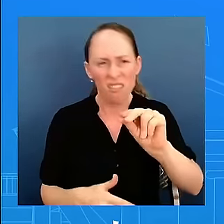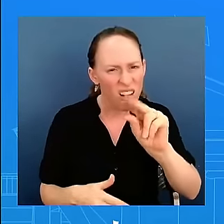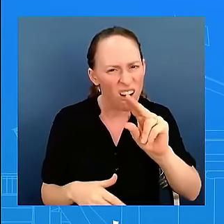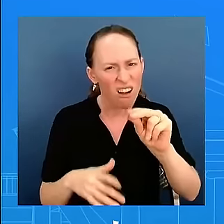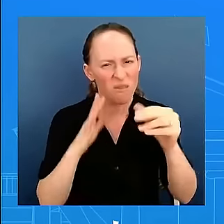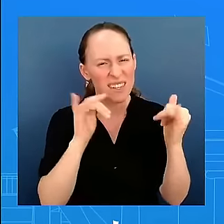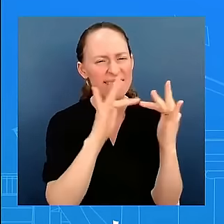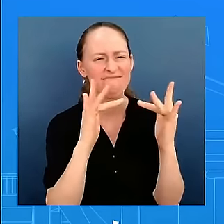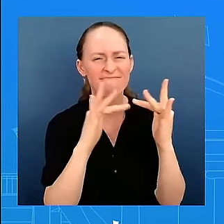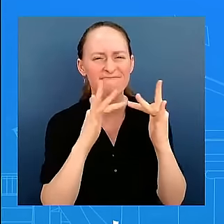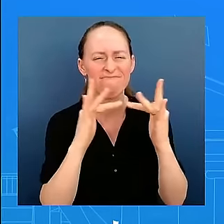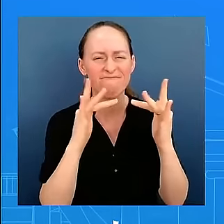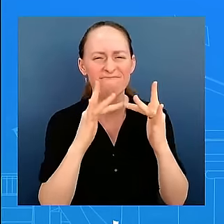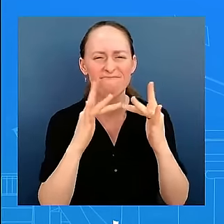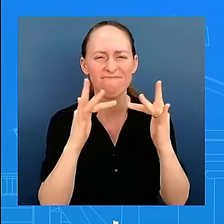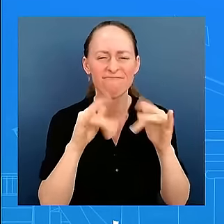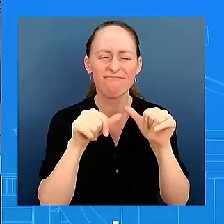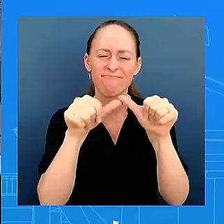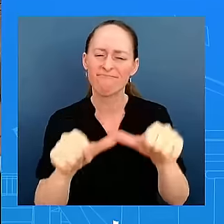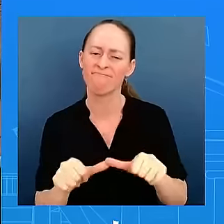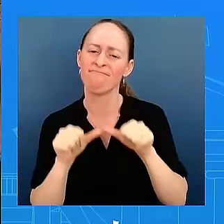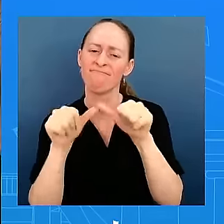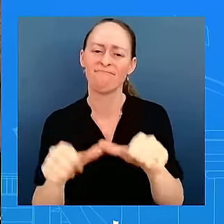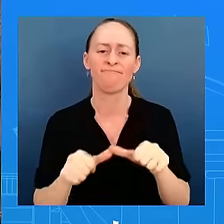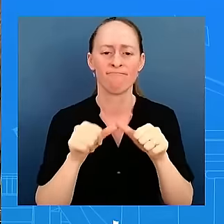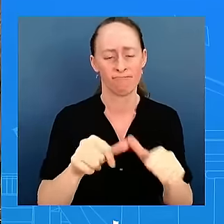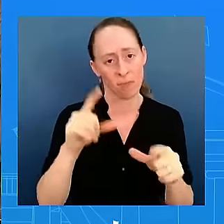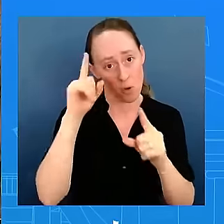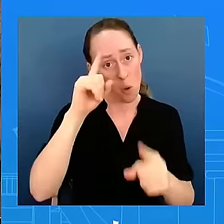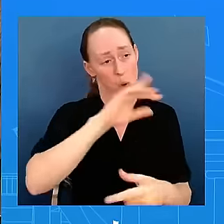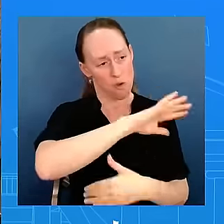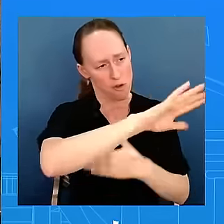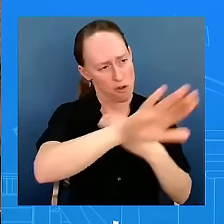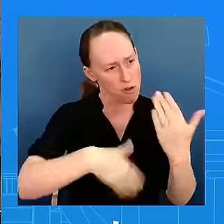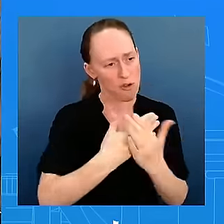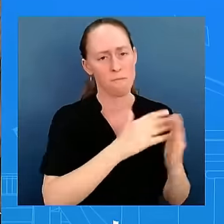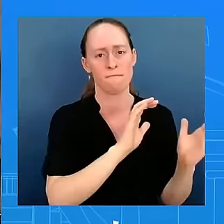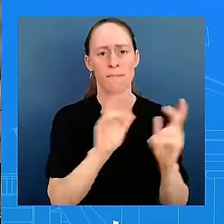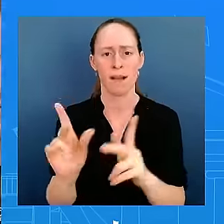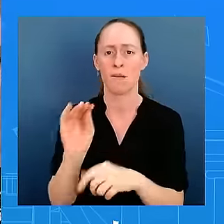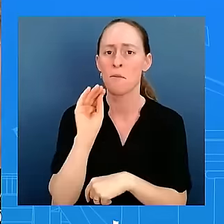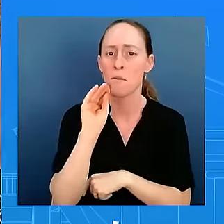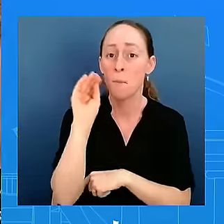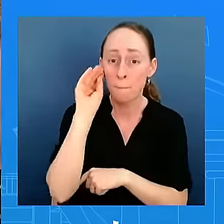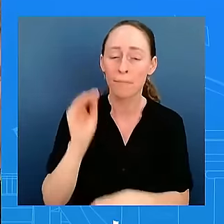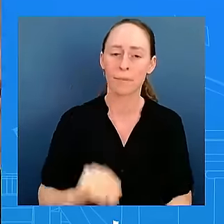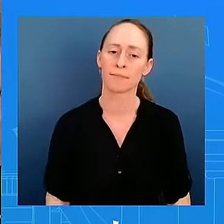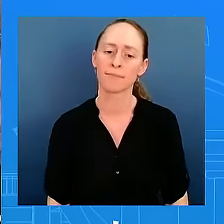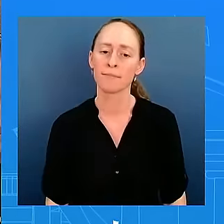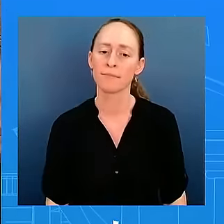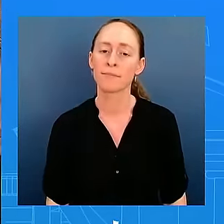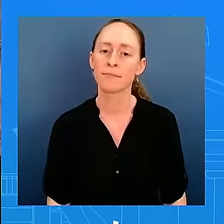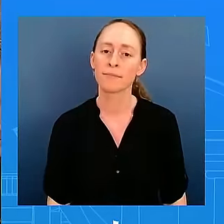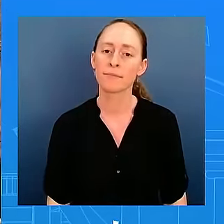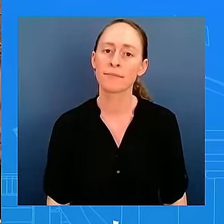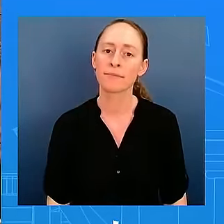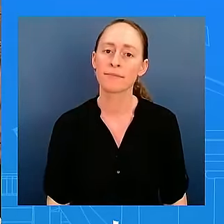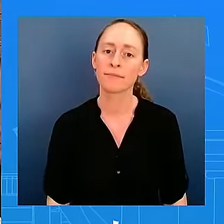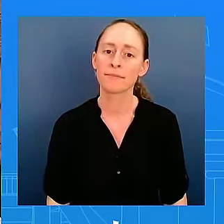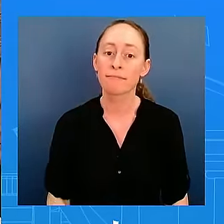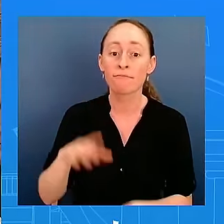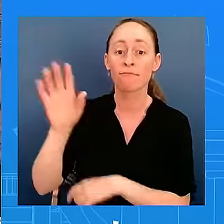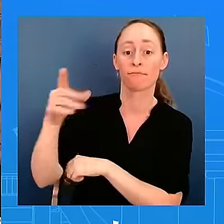all their loved ones are back. The pool was in the Oval Office briefly for the beginning of their meeting and the two men were